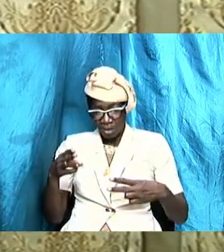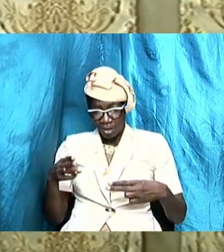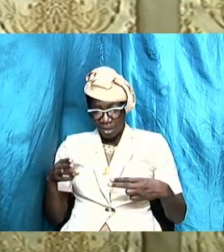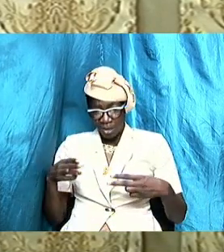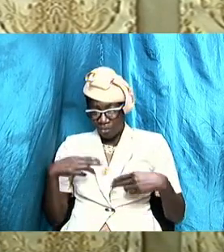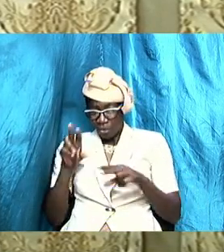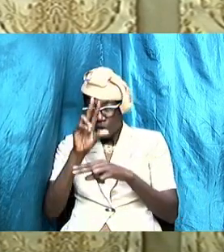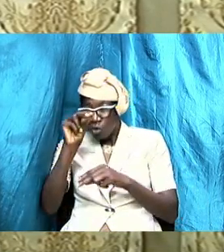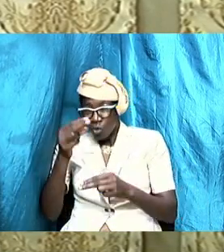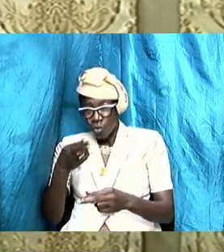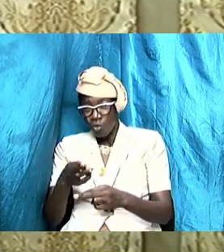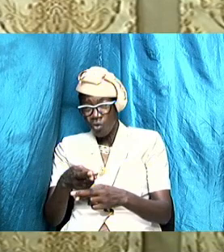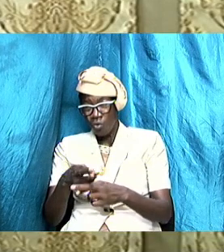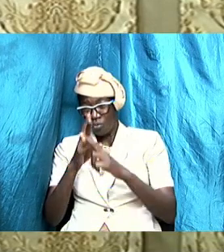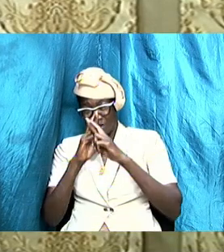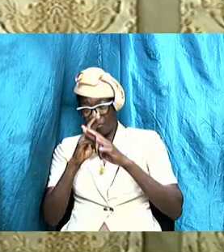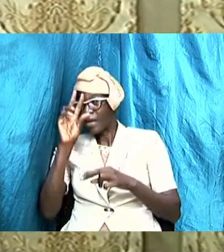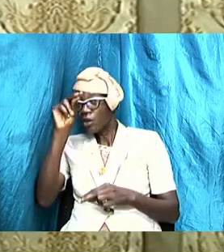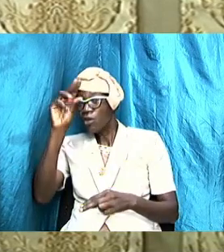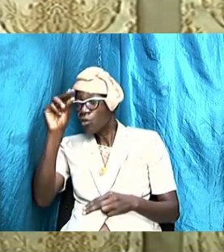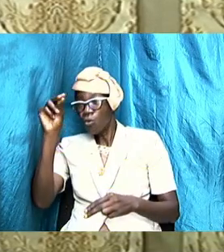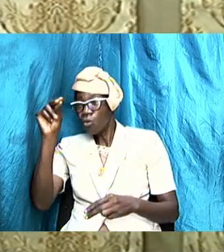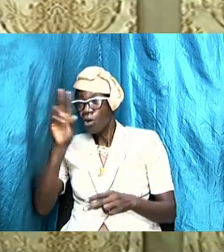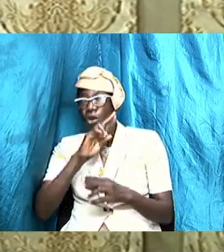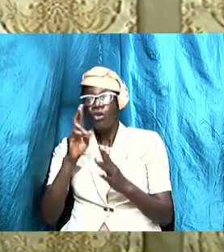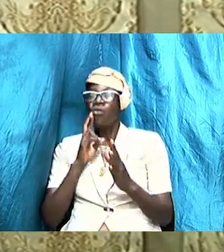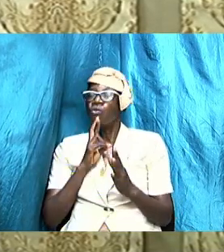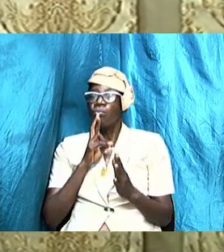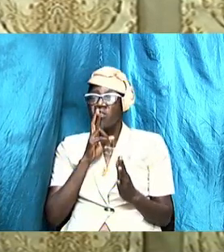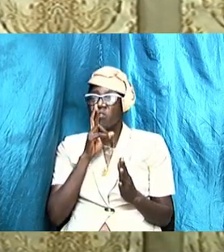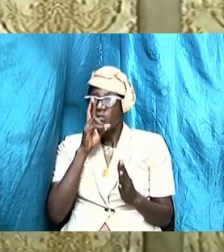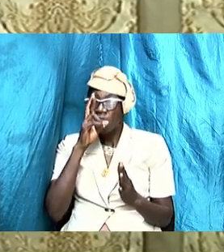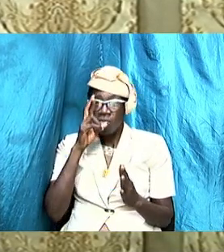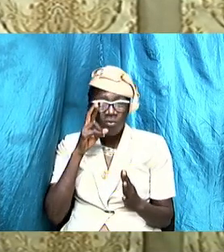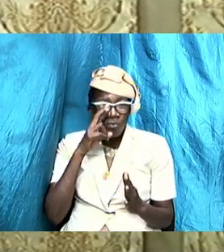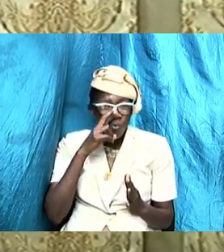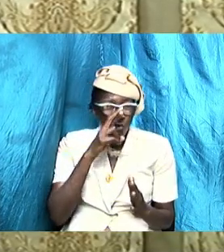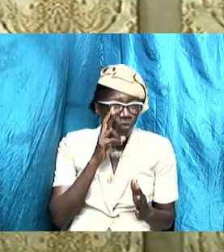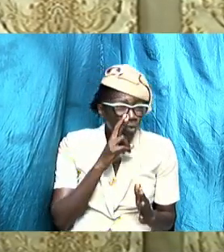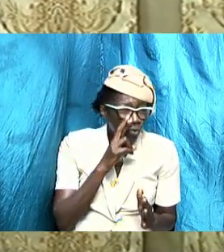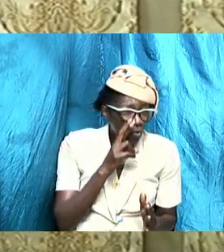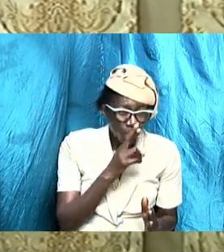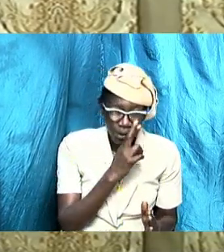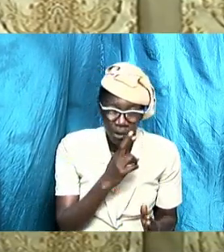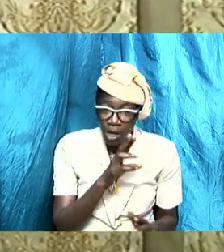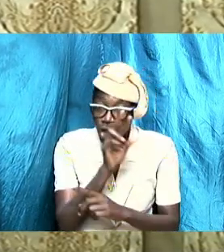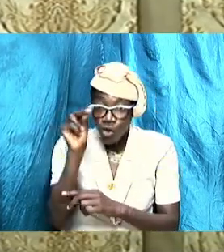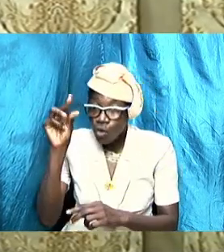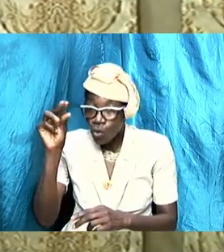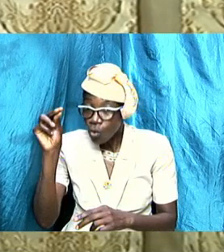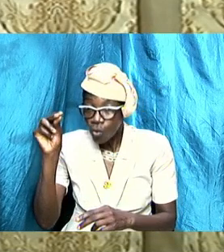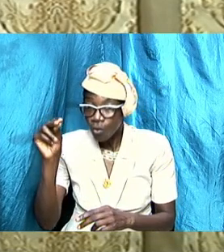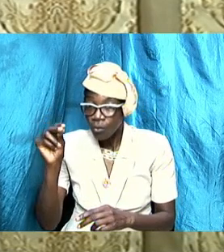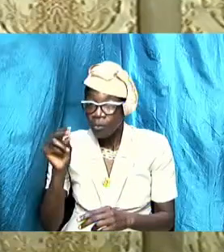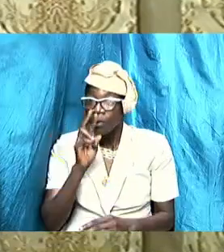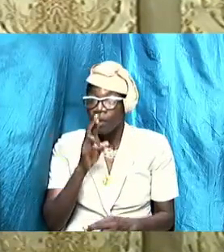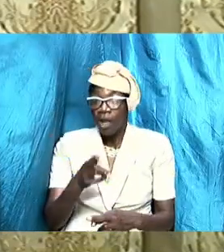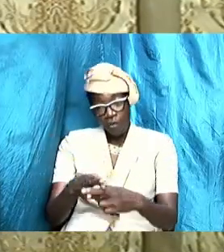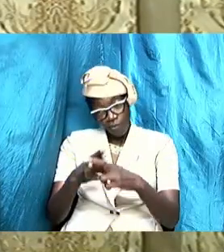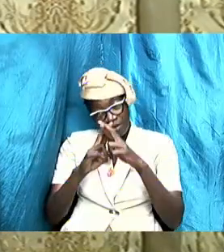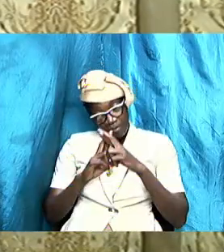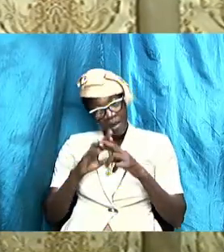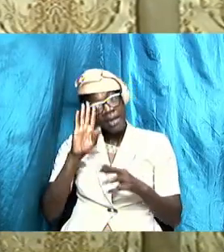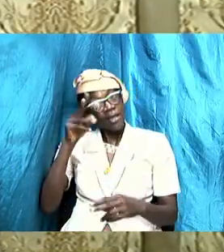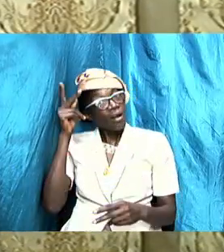you don't have to be rude you must be respectful especially if it is your